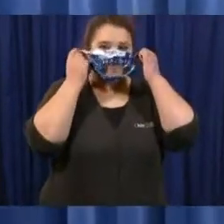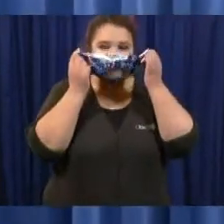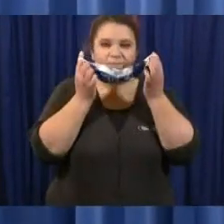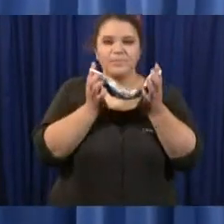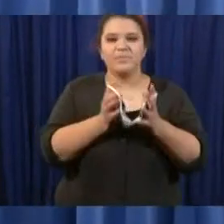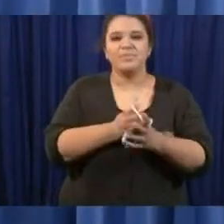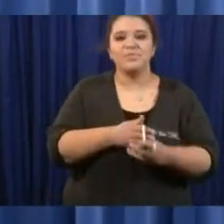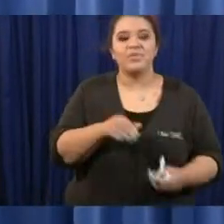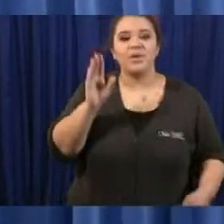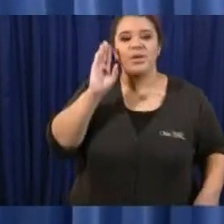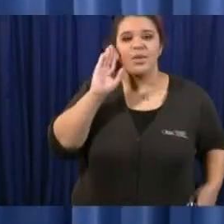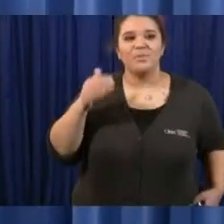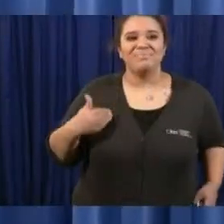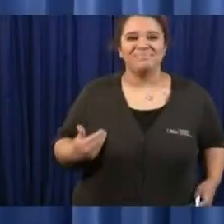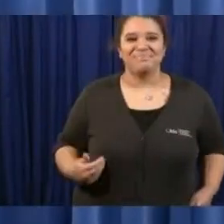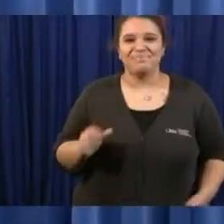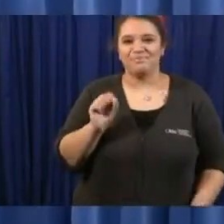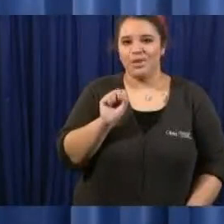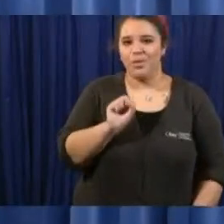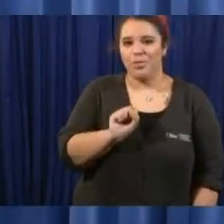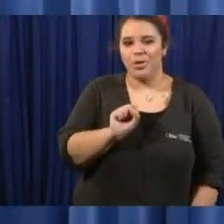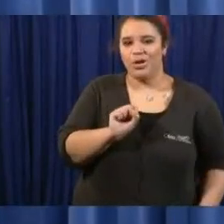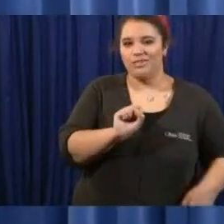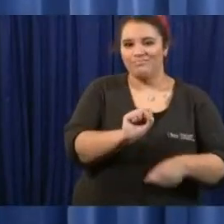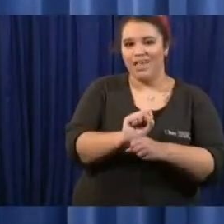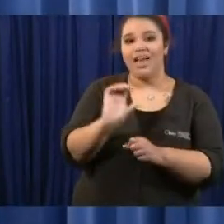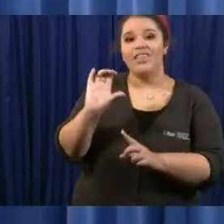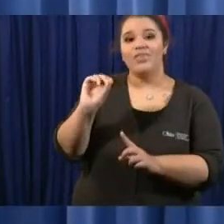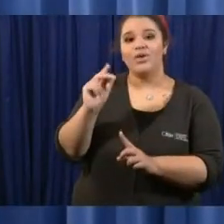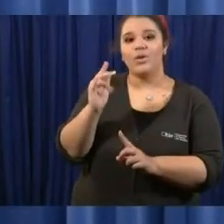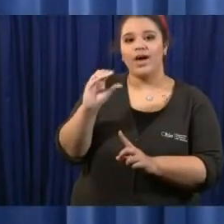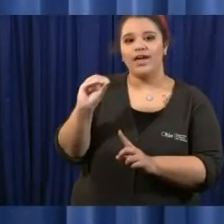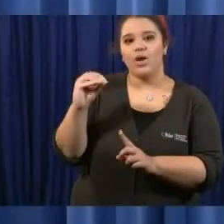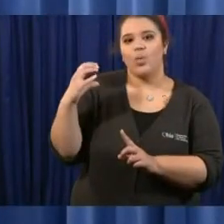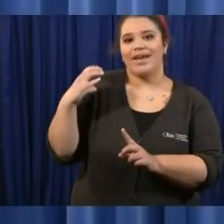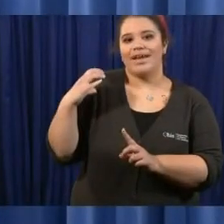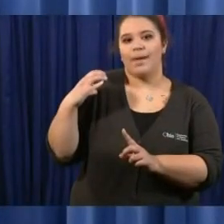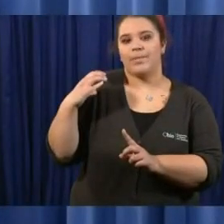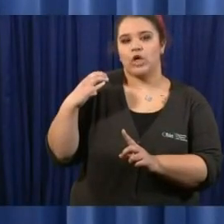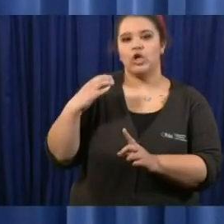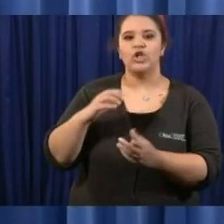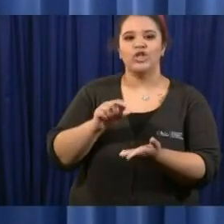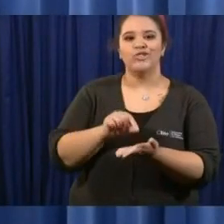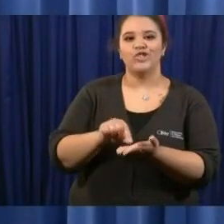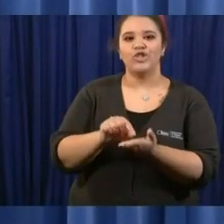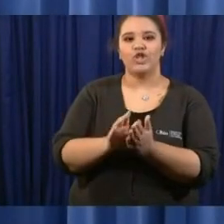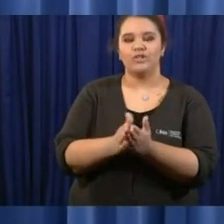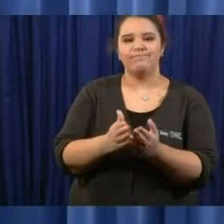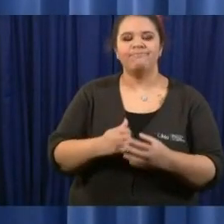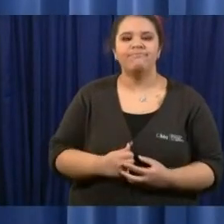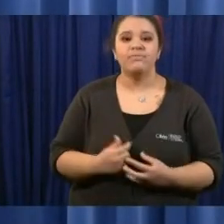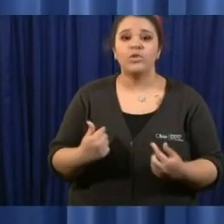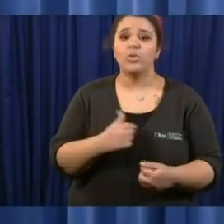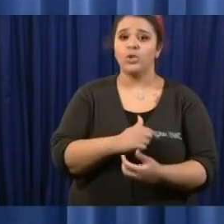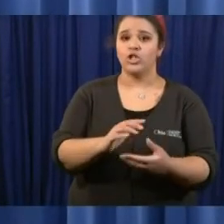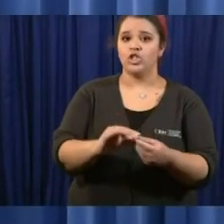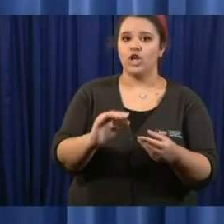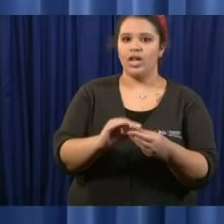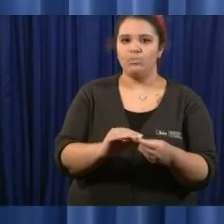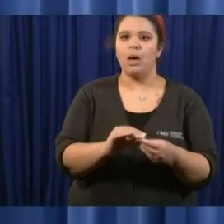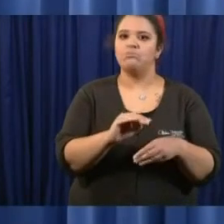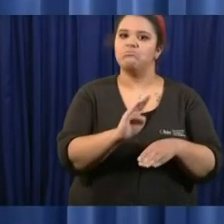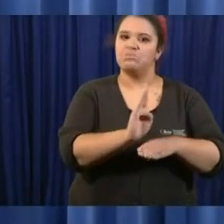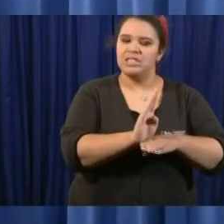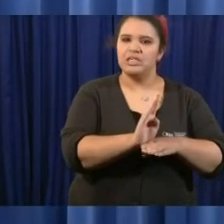uh governor dewan i have a question for you we're talking about reopening workplaces on a day when deaths are going up and as you